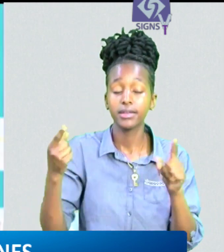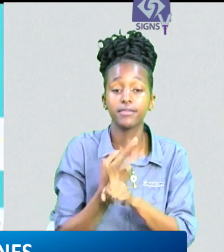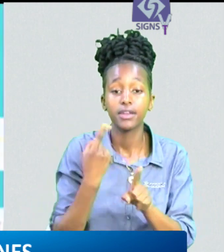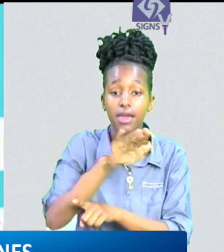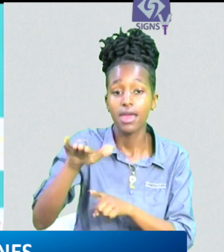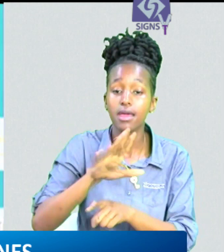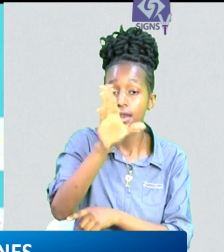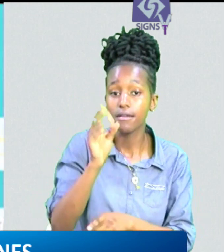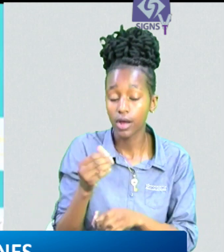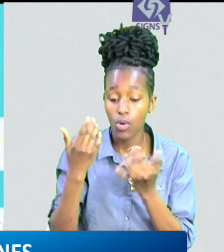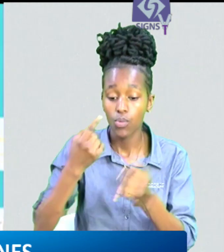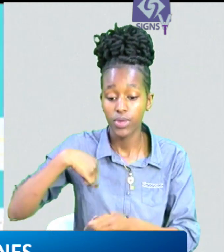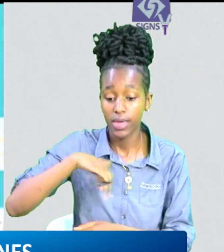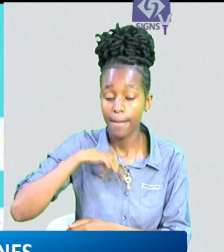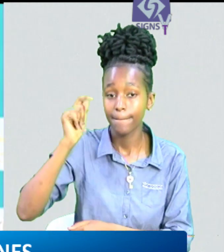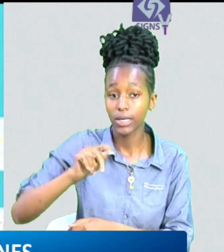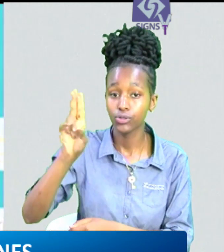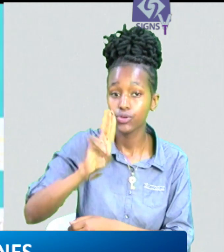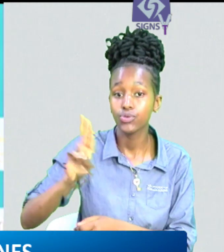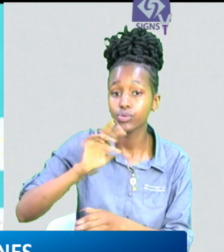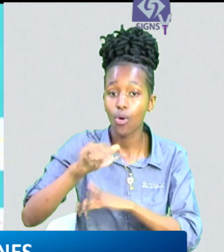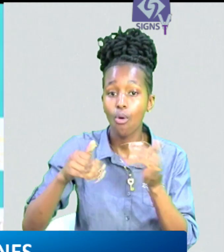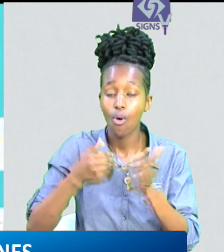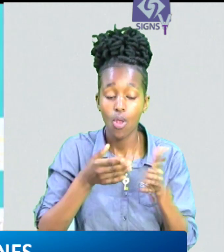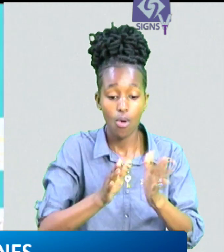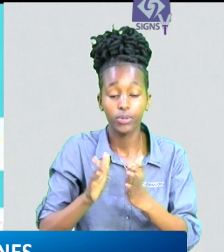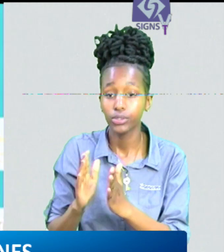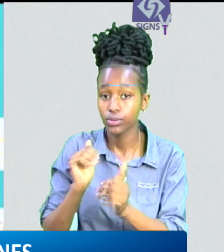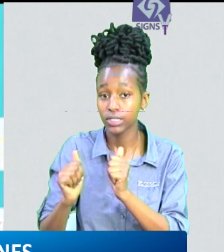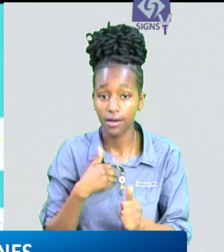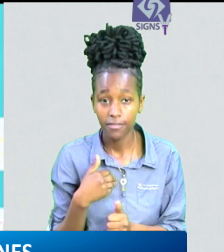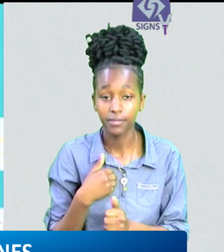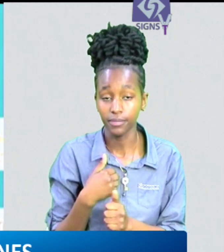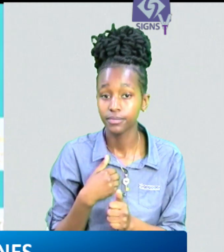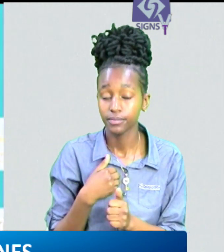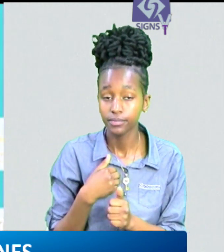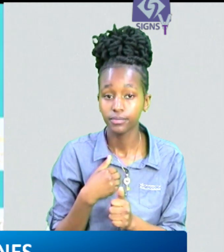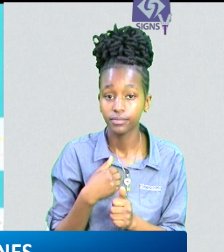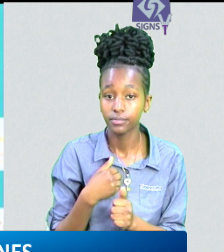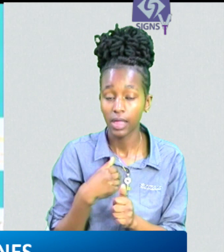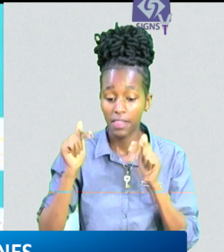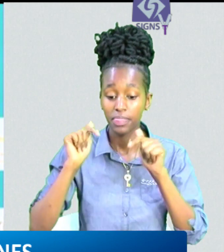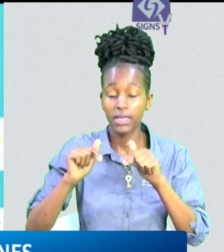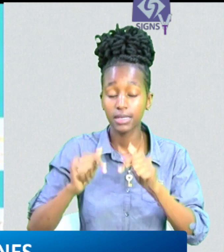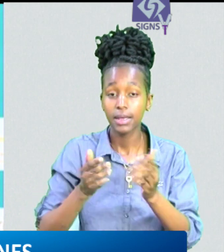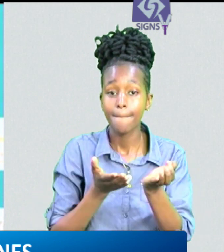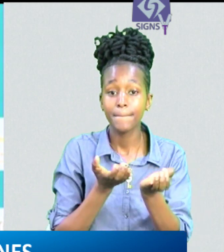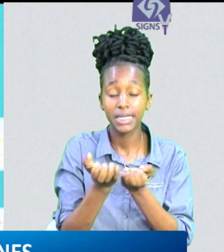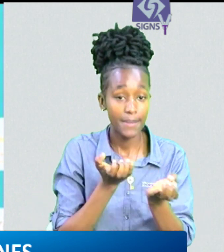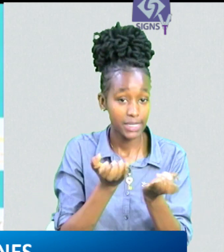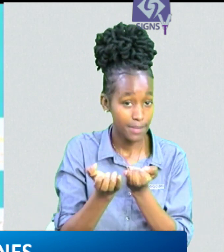africa we shall use every available opportunity in the bc multilateral